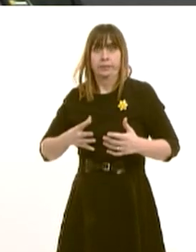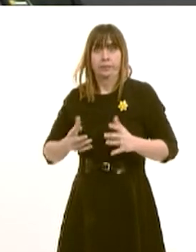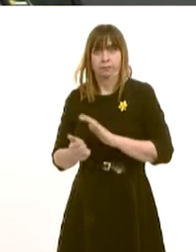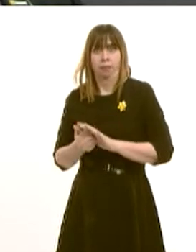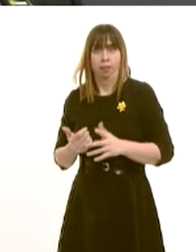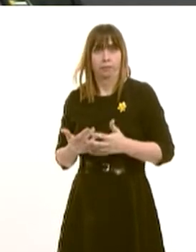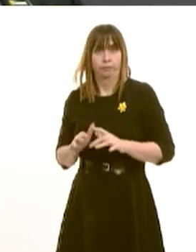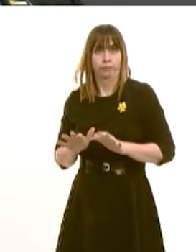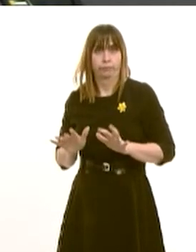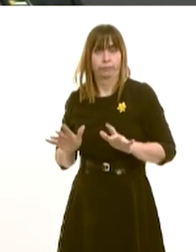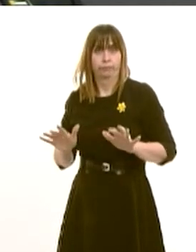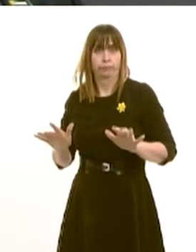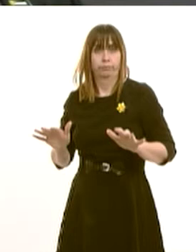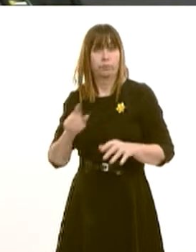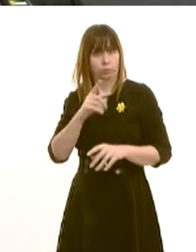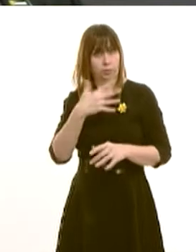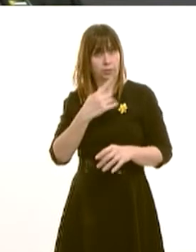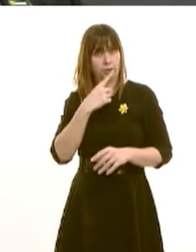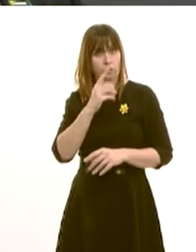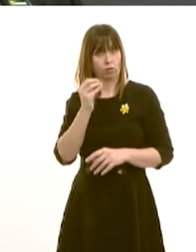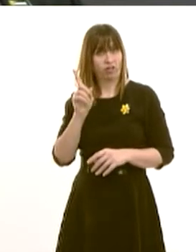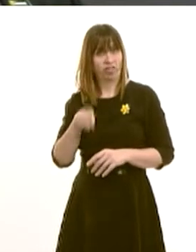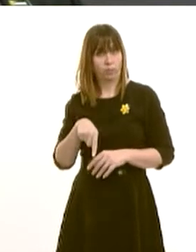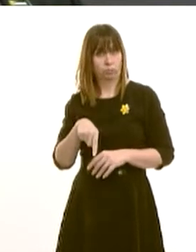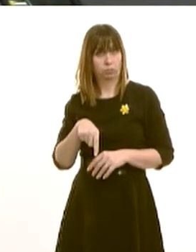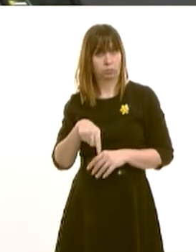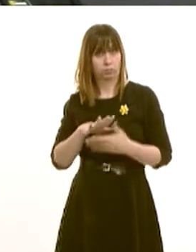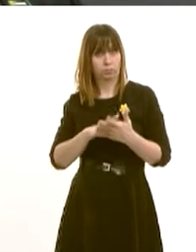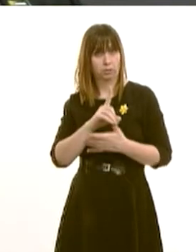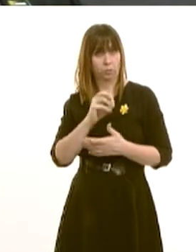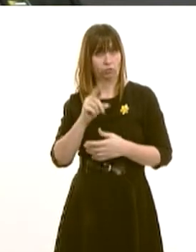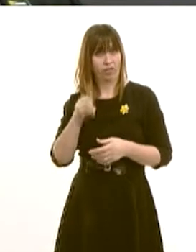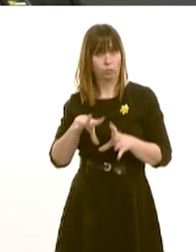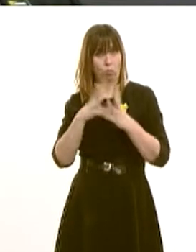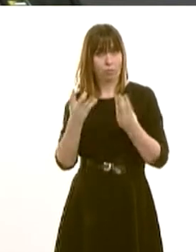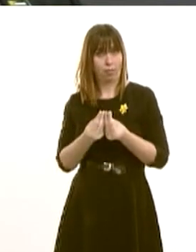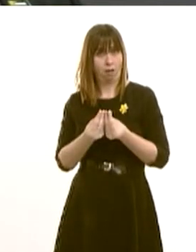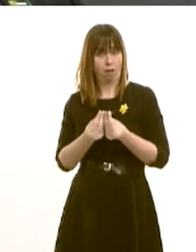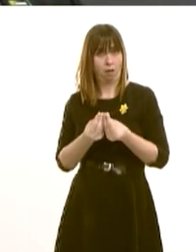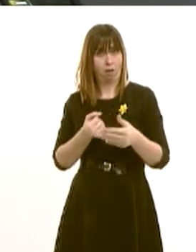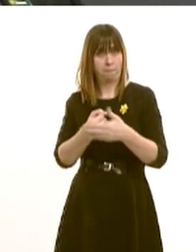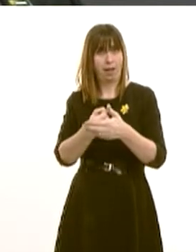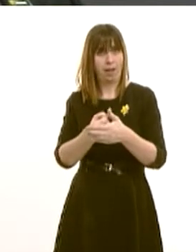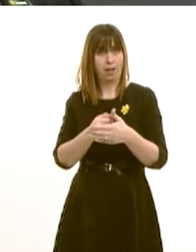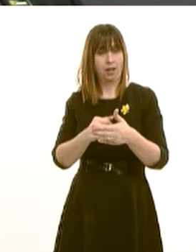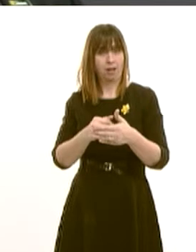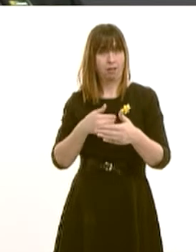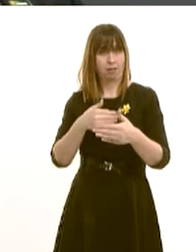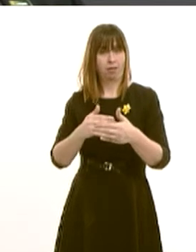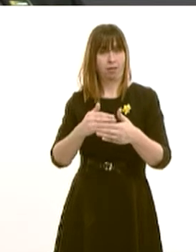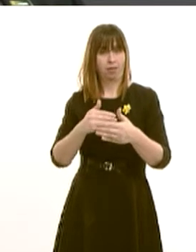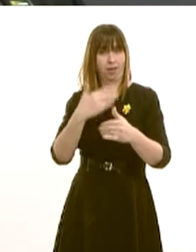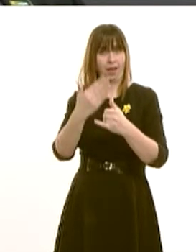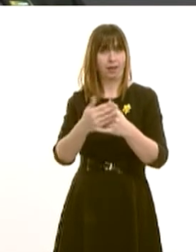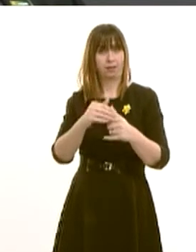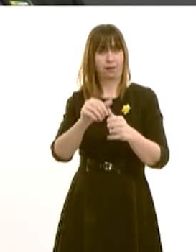some clarity? You've just mentioned 100,000 apprenticeships. Is that 100,000 as a total by the end of the next Assembly, which, by